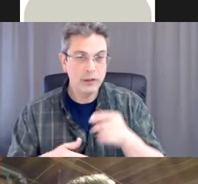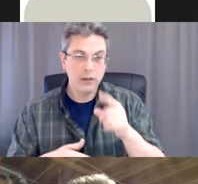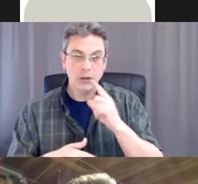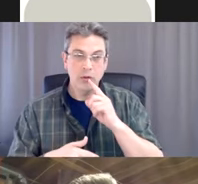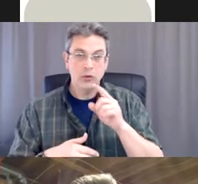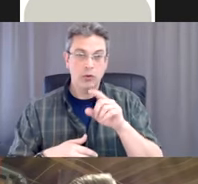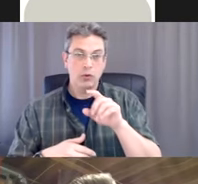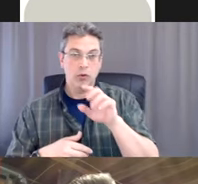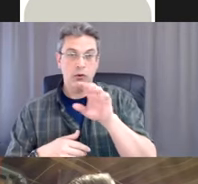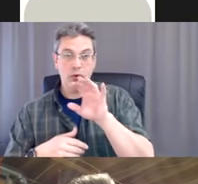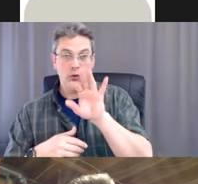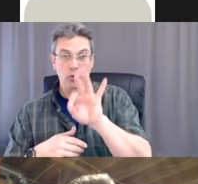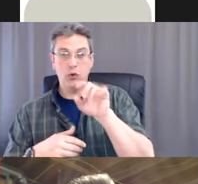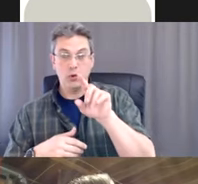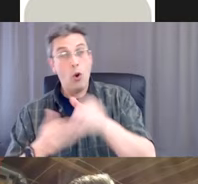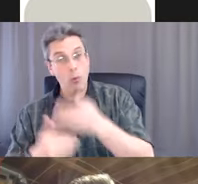Next slide.